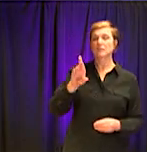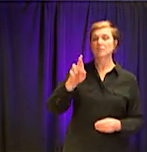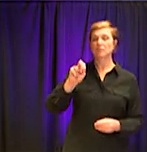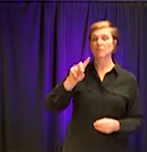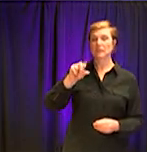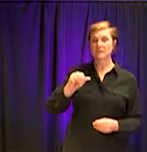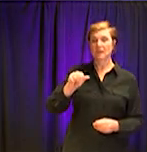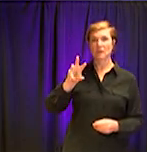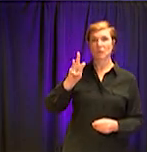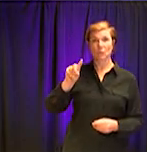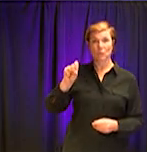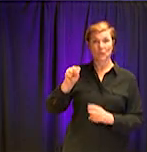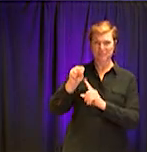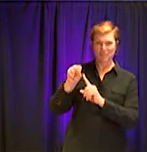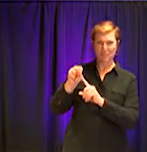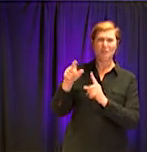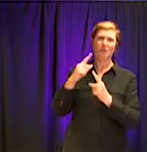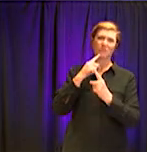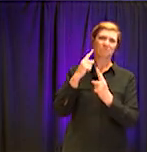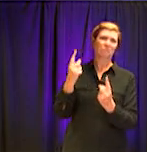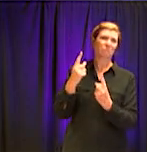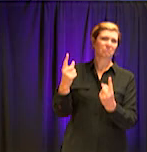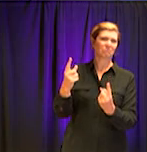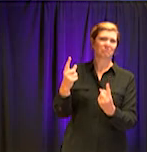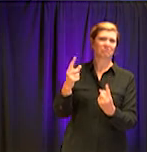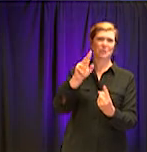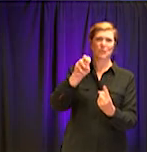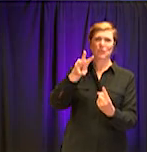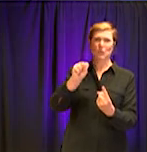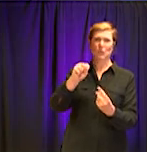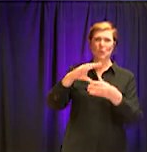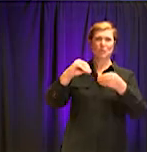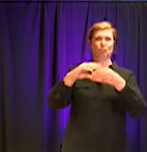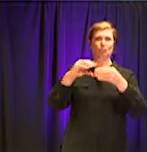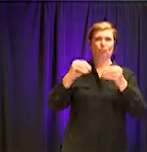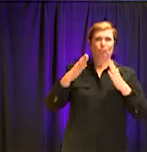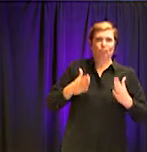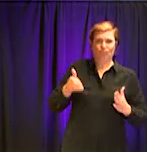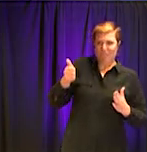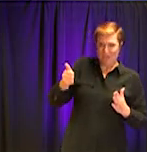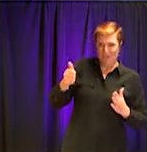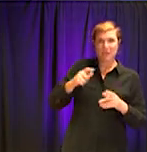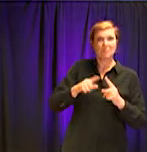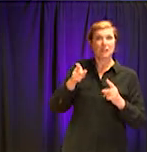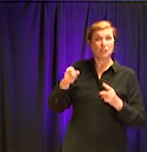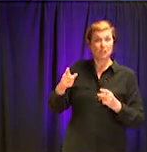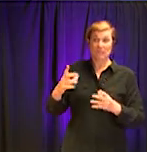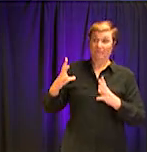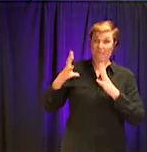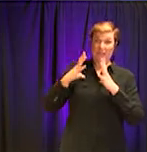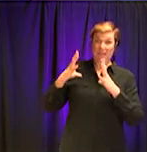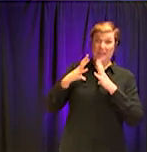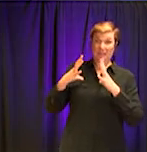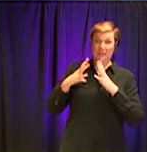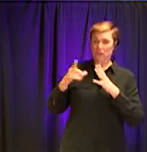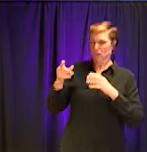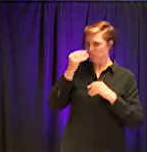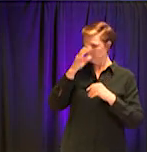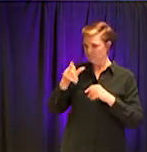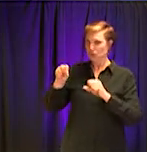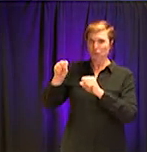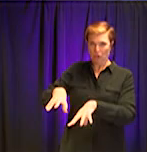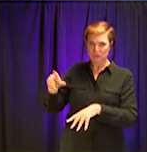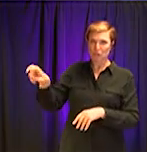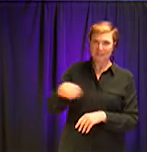taken the time away from her vacation to come and be with us tonight. And so we are socially distanced, but let's give Ms. Wood a round of